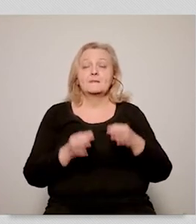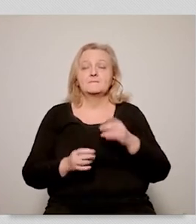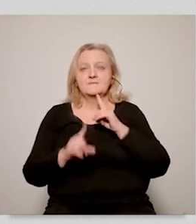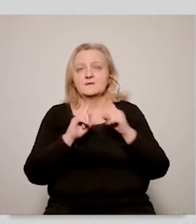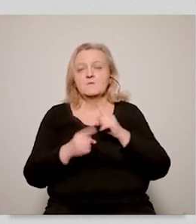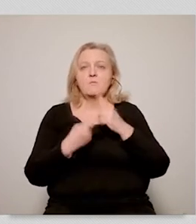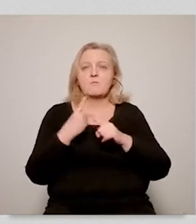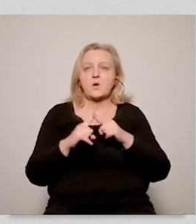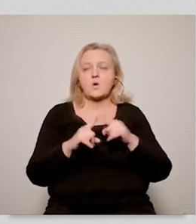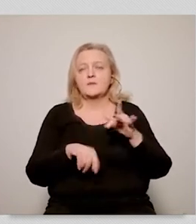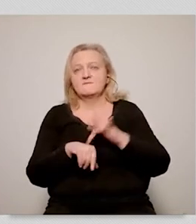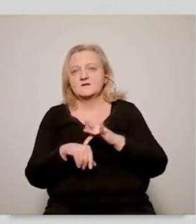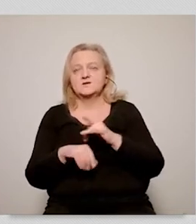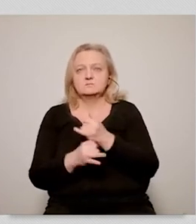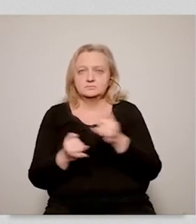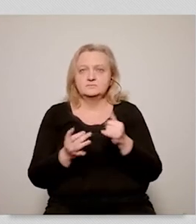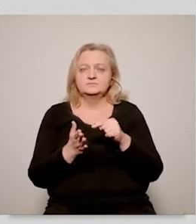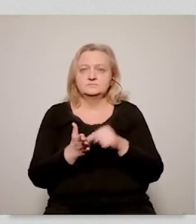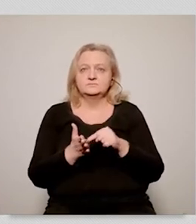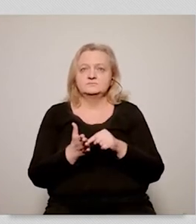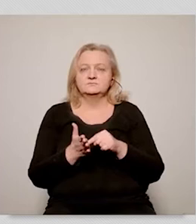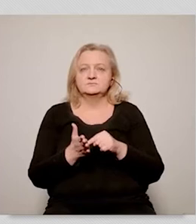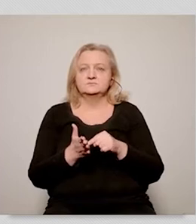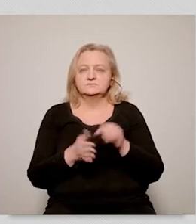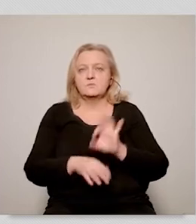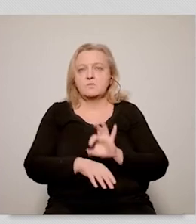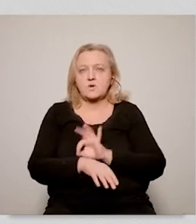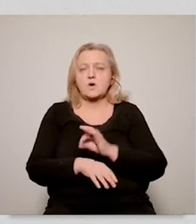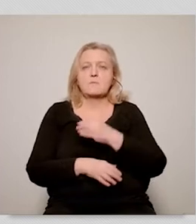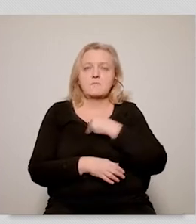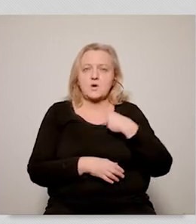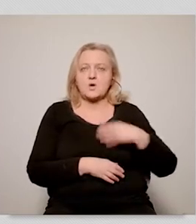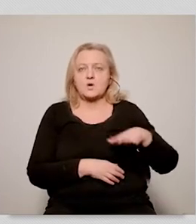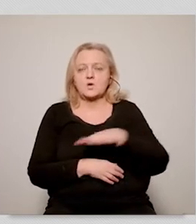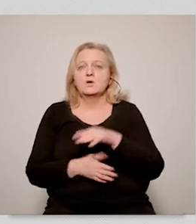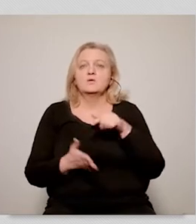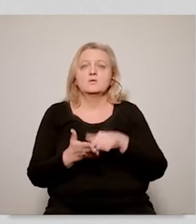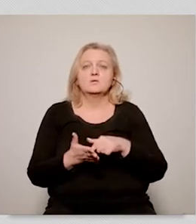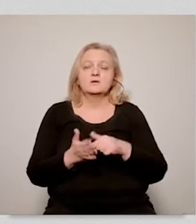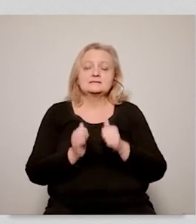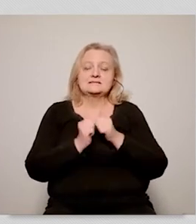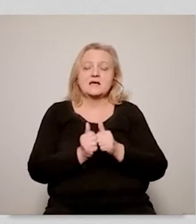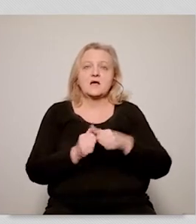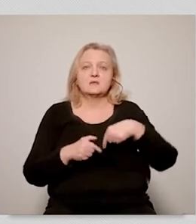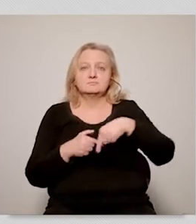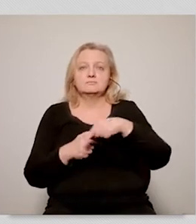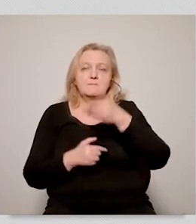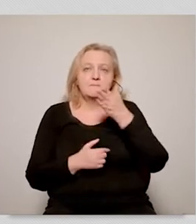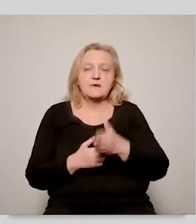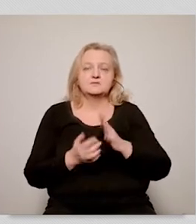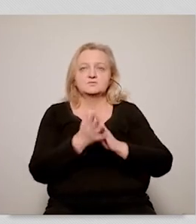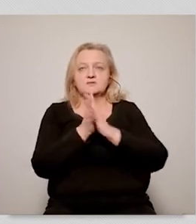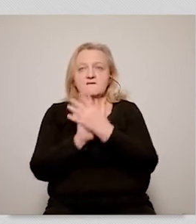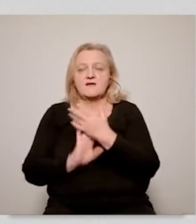societies and we are going to be we are going to talk about the political consequences of that project in Poland, we are going to discuss